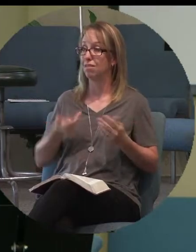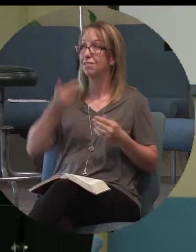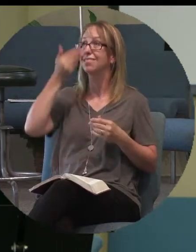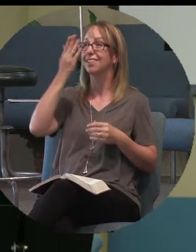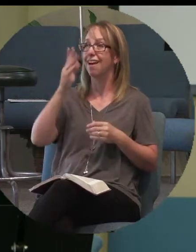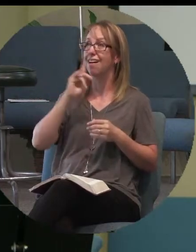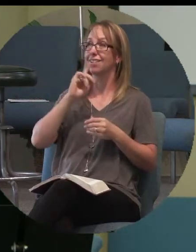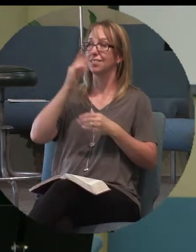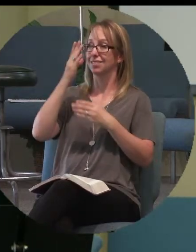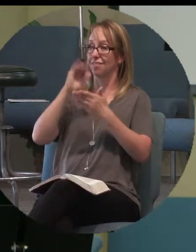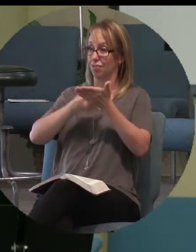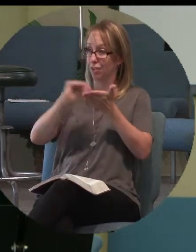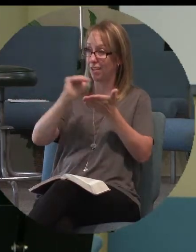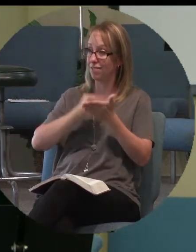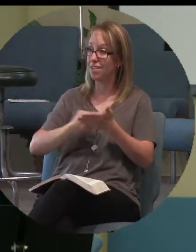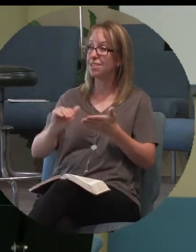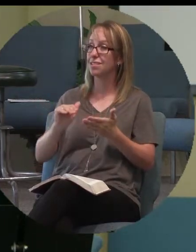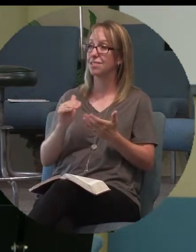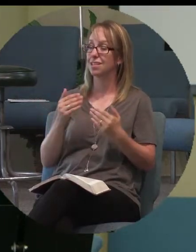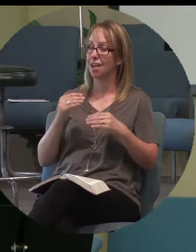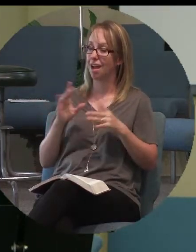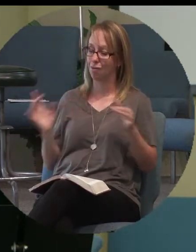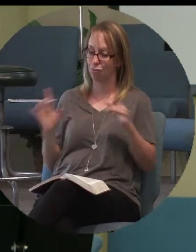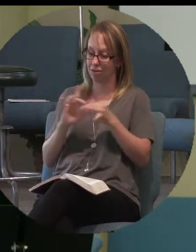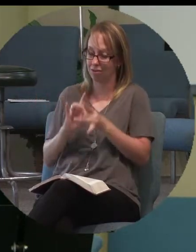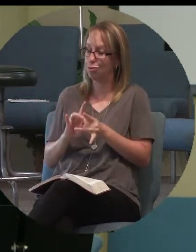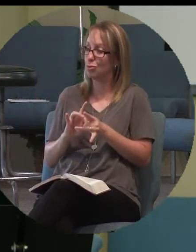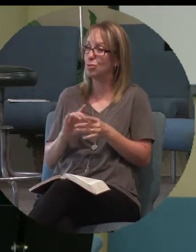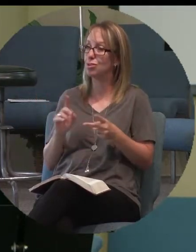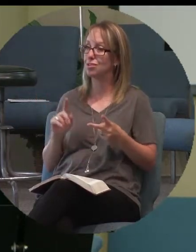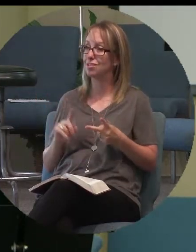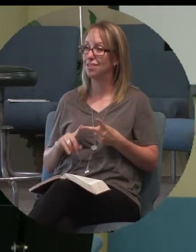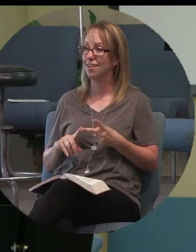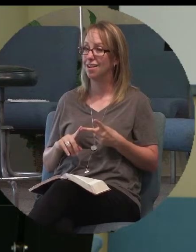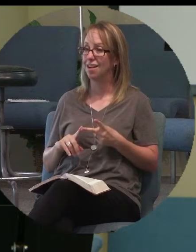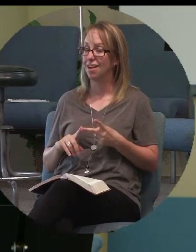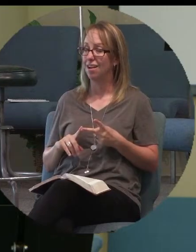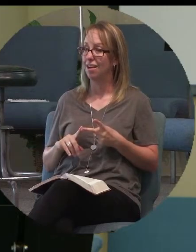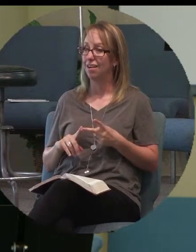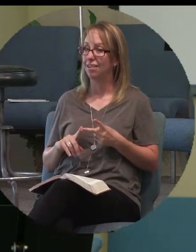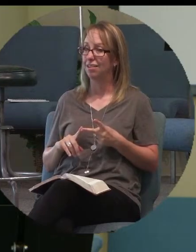of forgiveness. God is a God of restitution. A God of restoration.